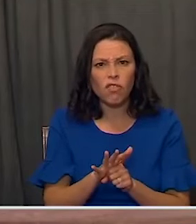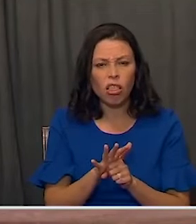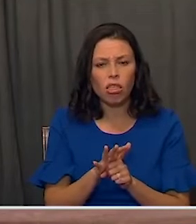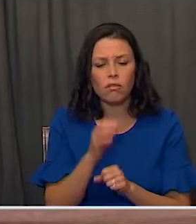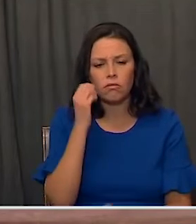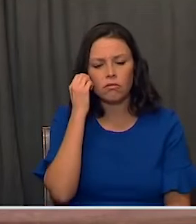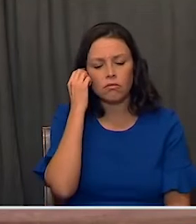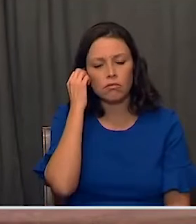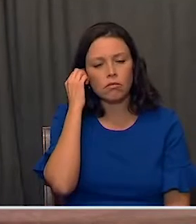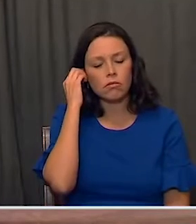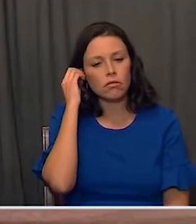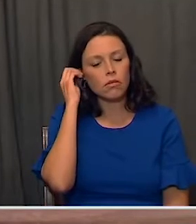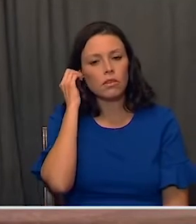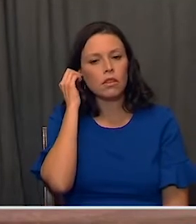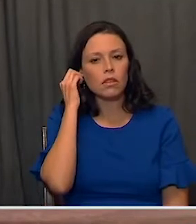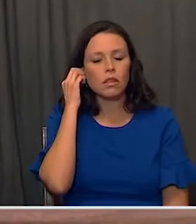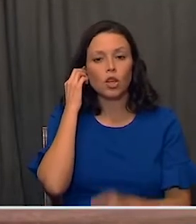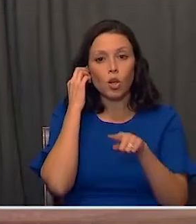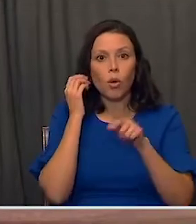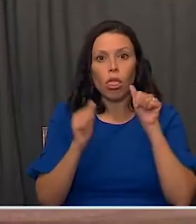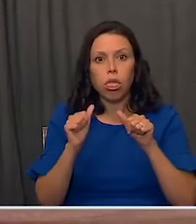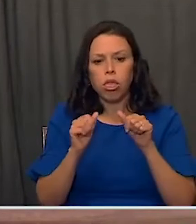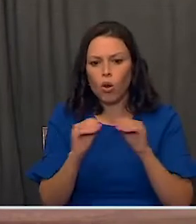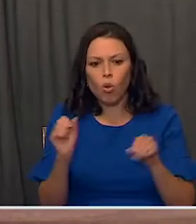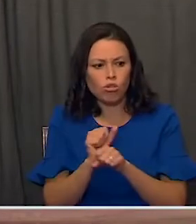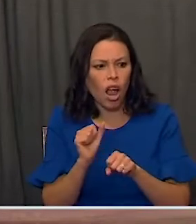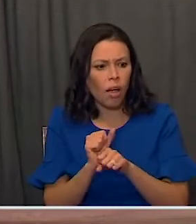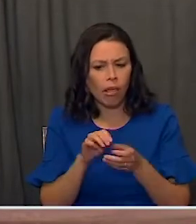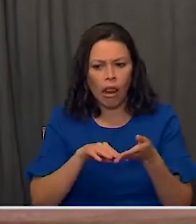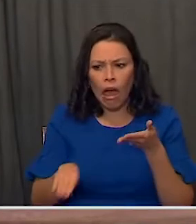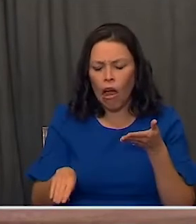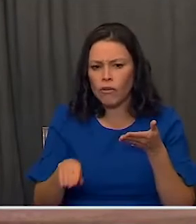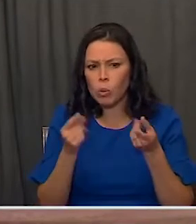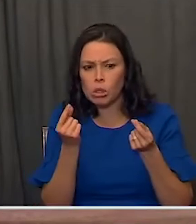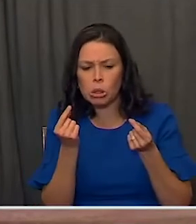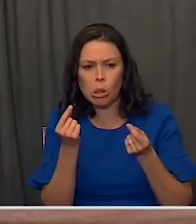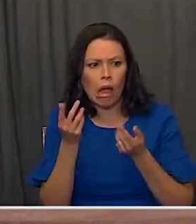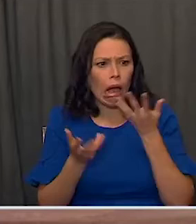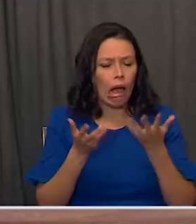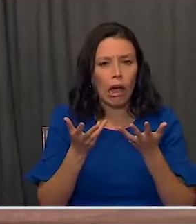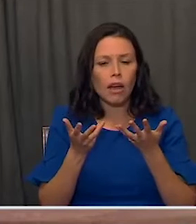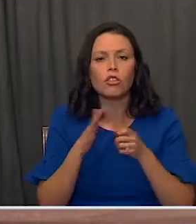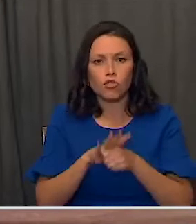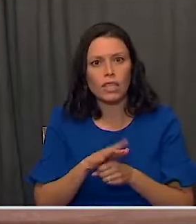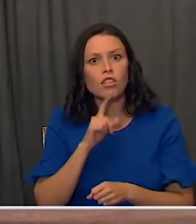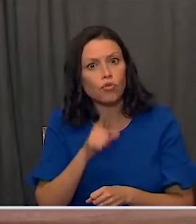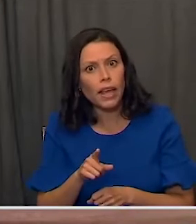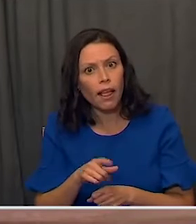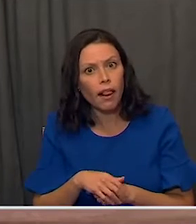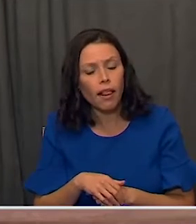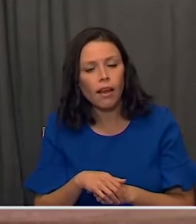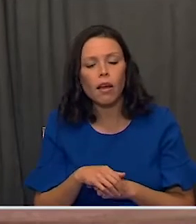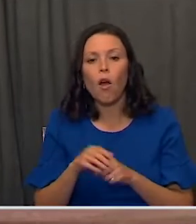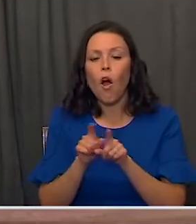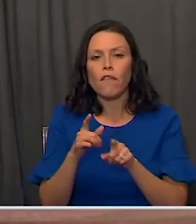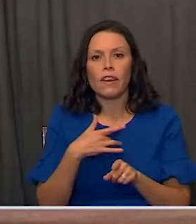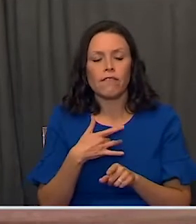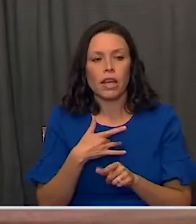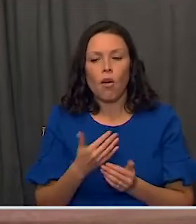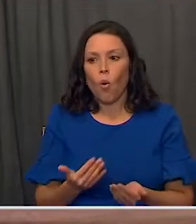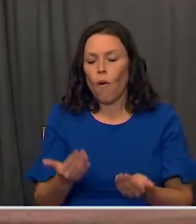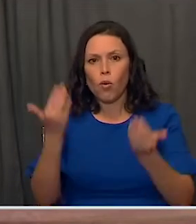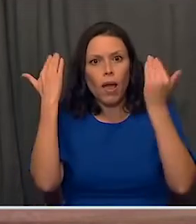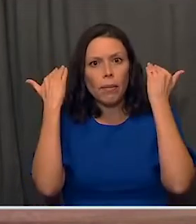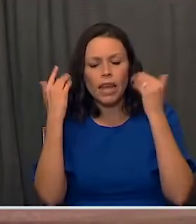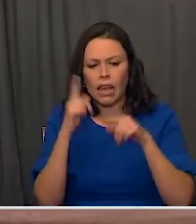To the people who are without a job and unsure of your next steps, your stress is real too. The stress of this situation can often feel too great